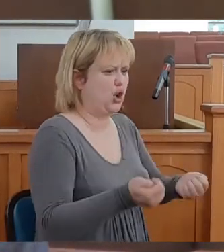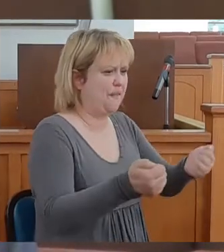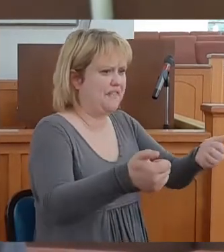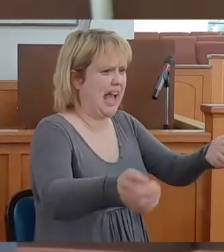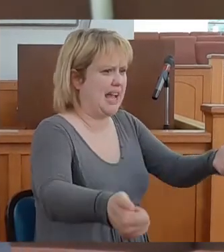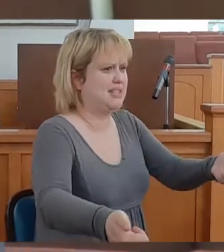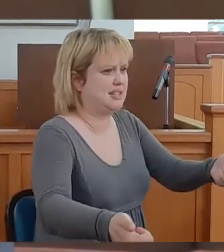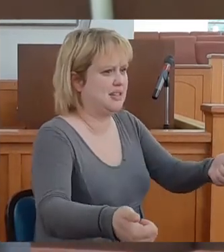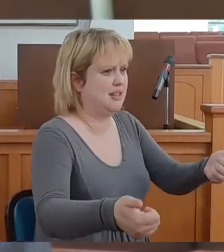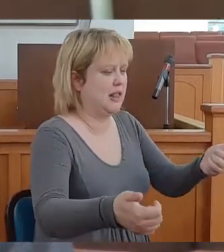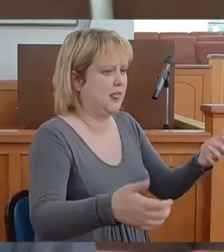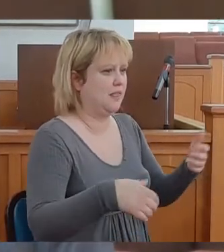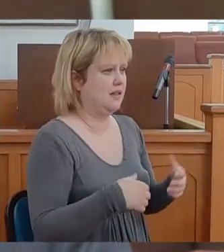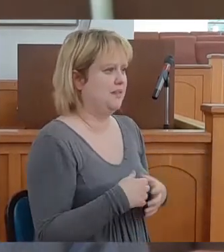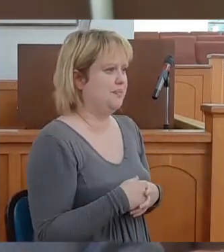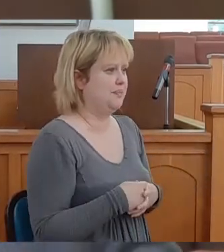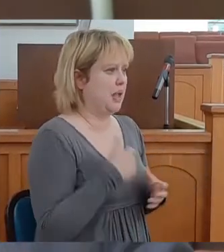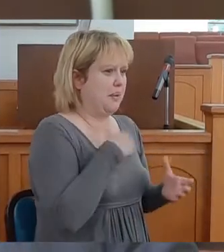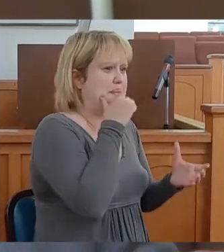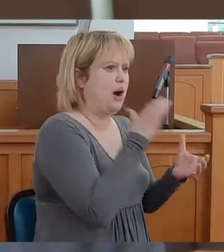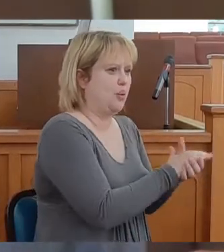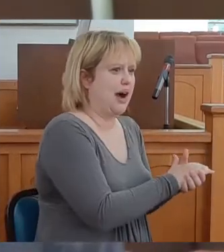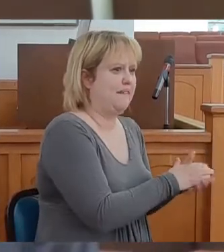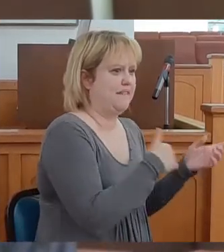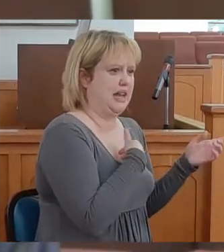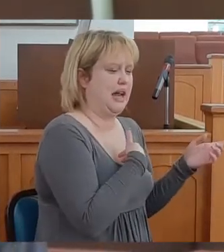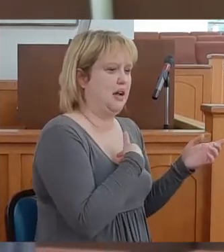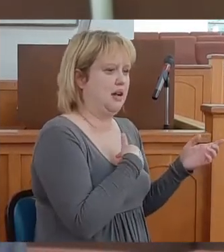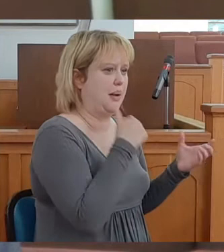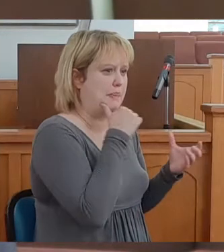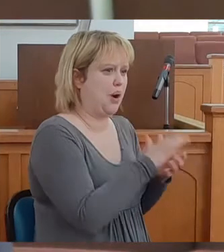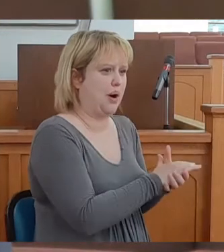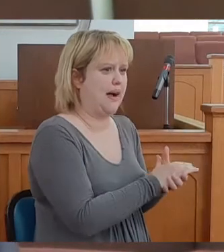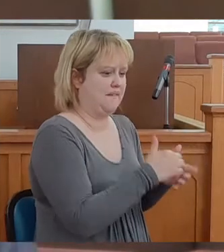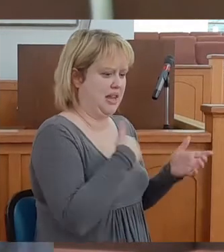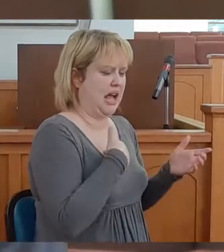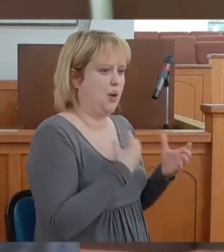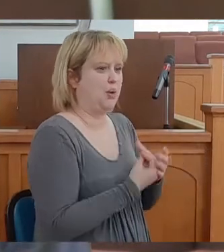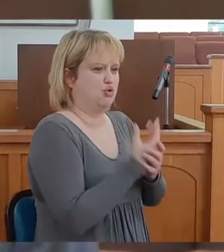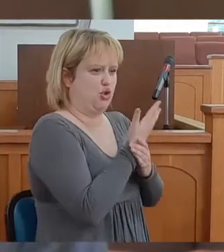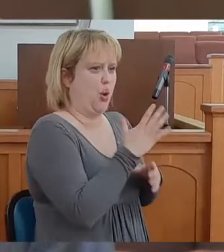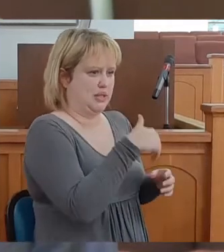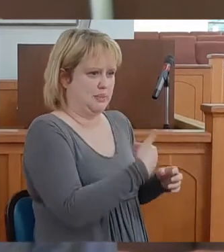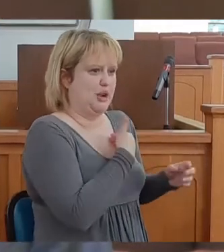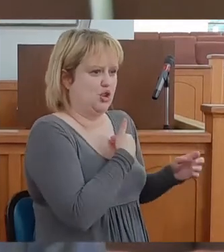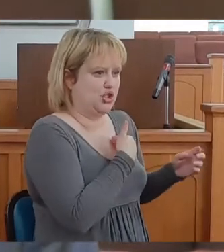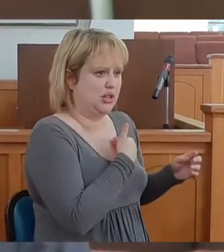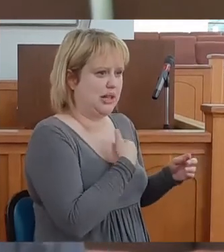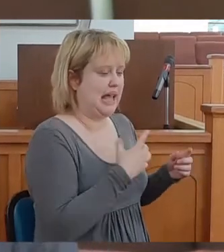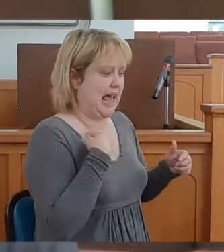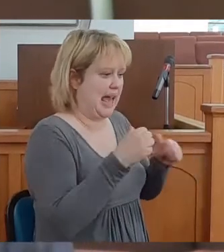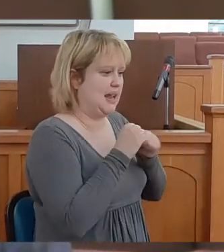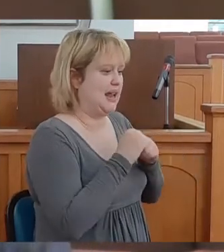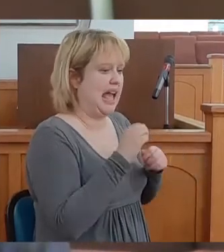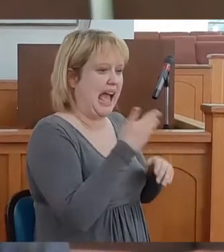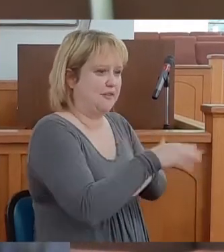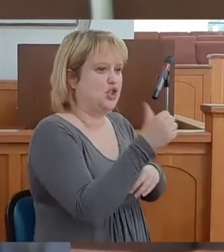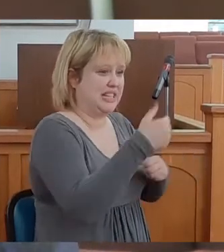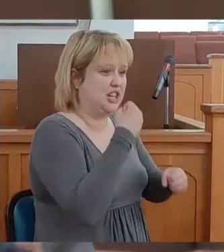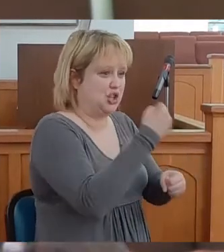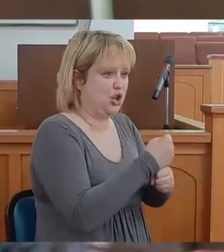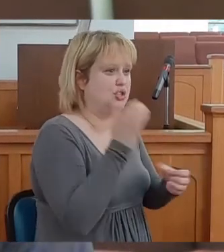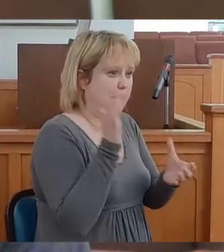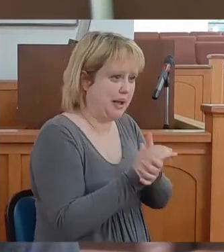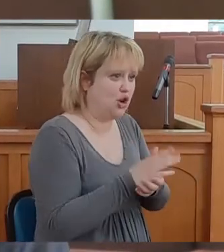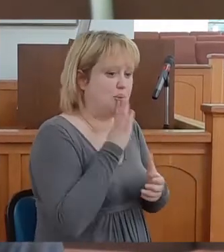fast. My wife and I, we were growing spiritually, and after 10 years of marriage